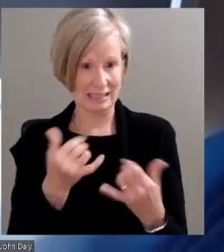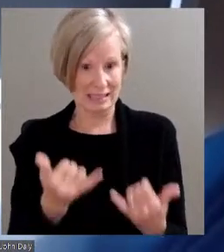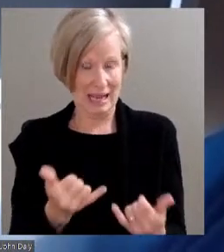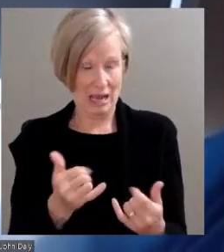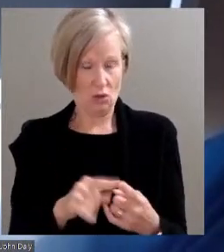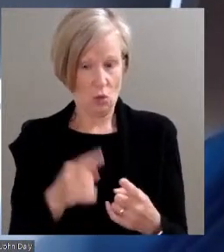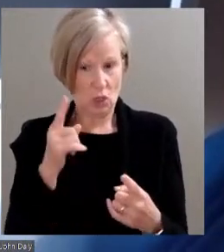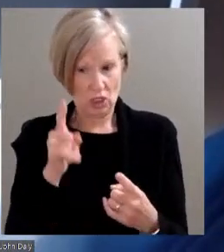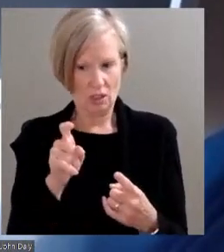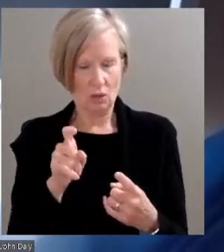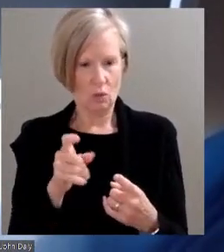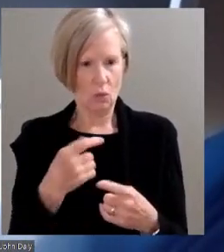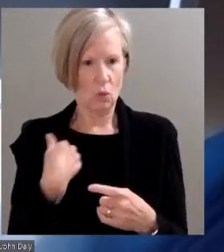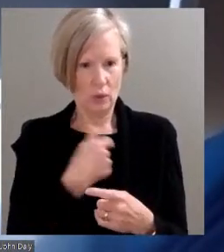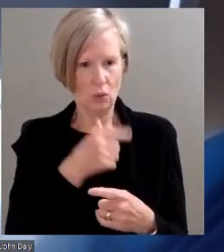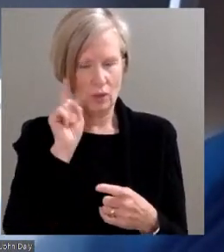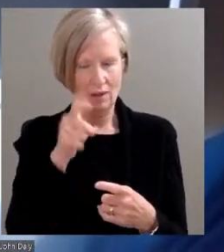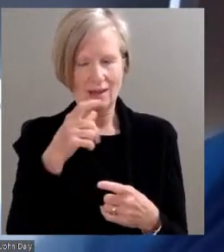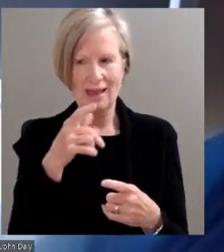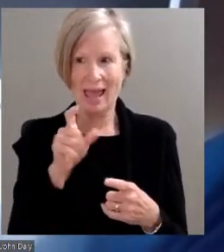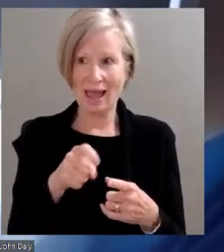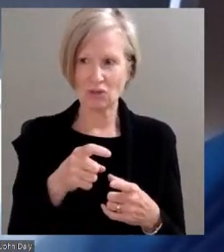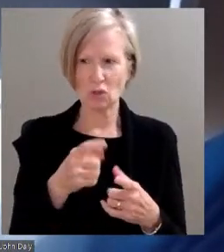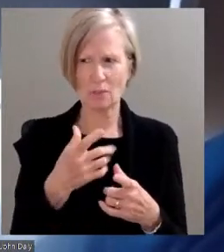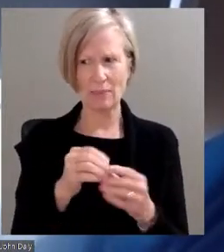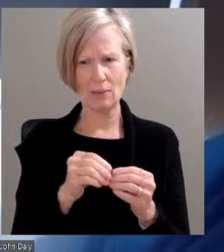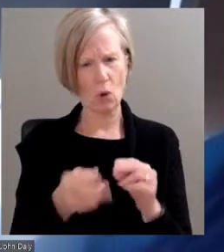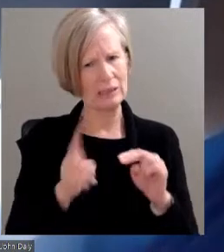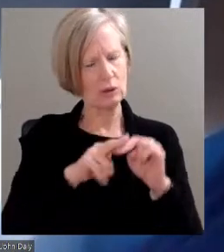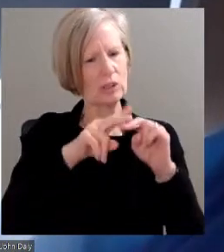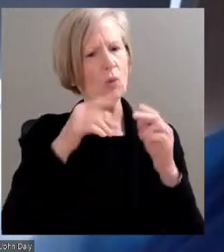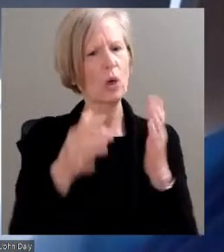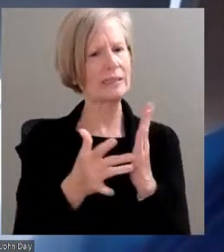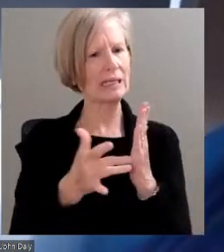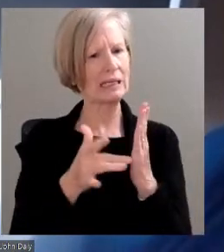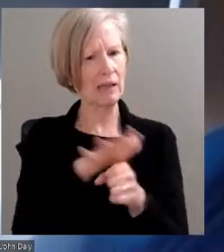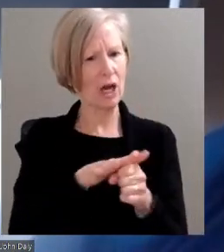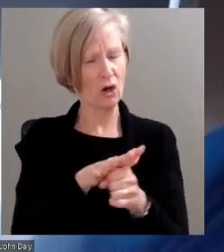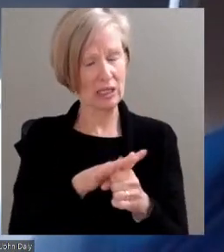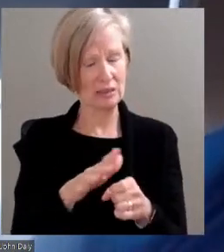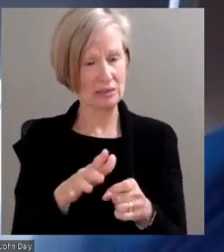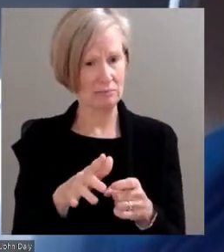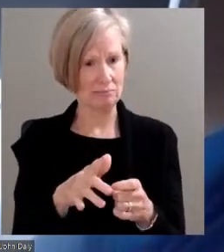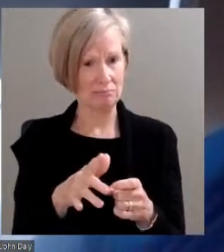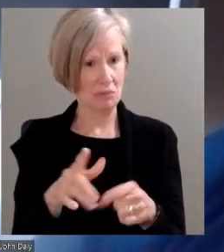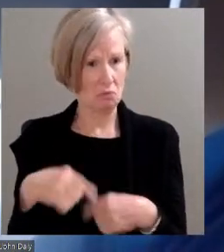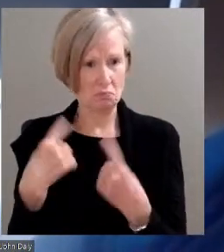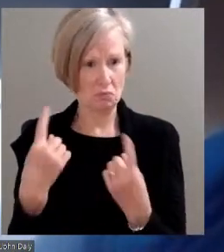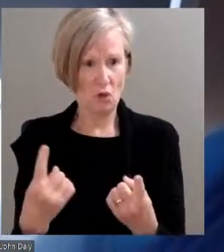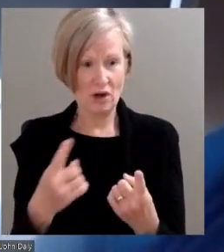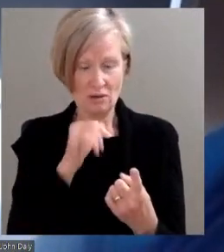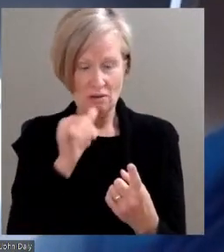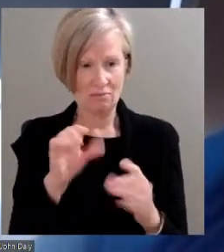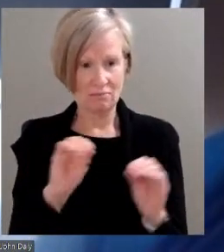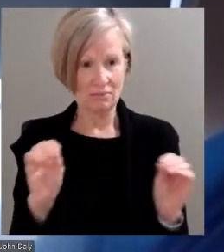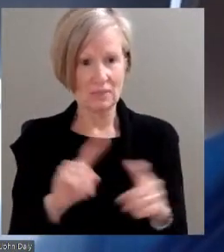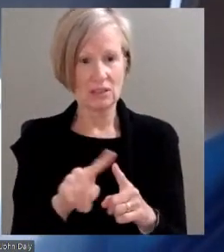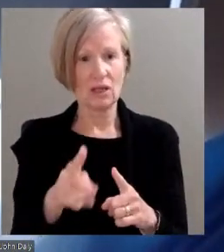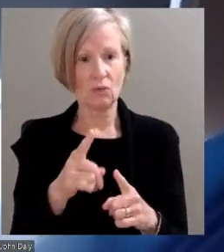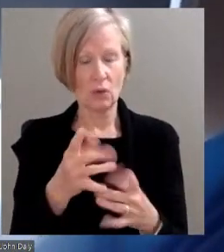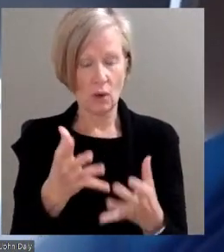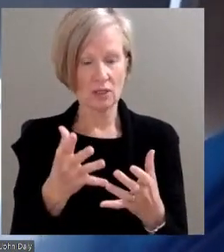into technical areas that we haven't been into before. If we're going to increase numerically